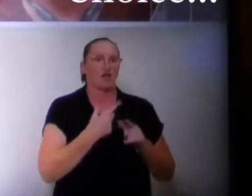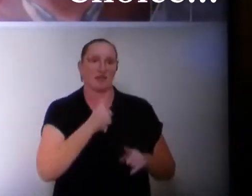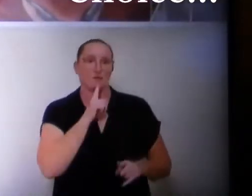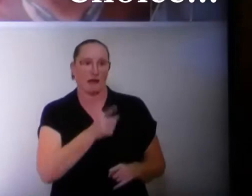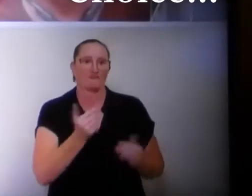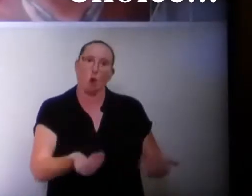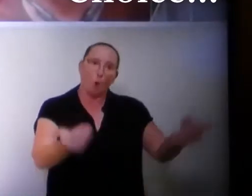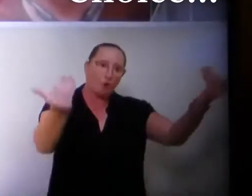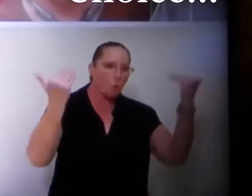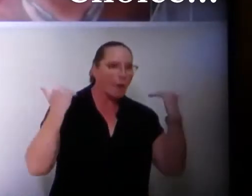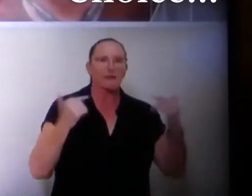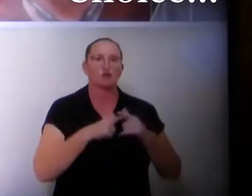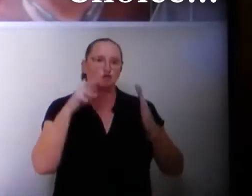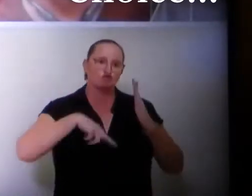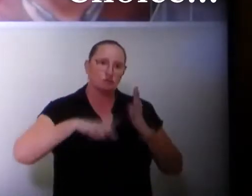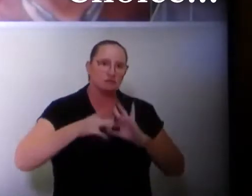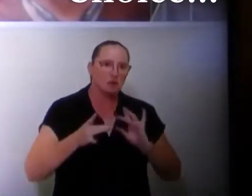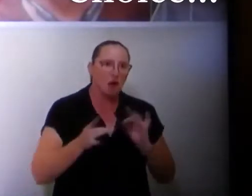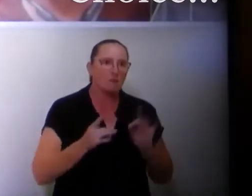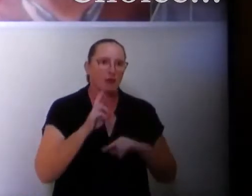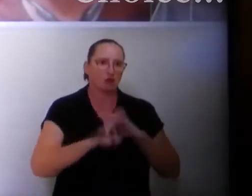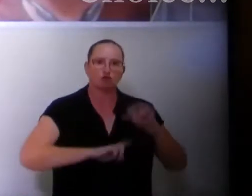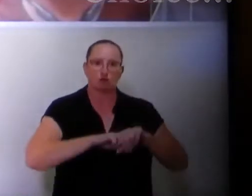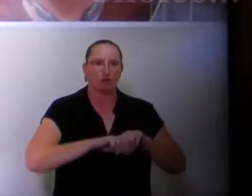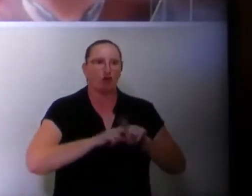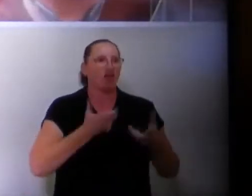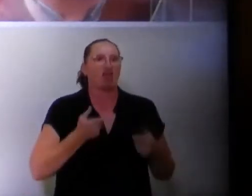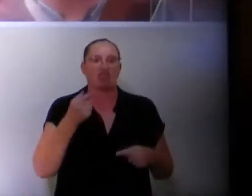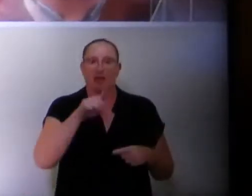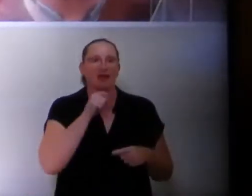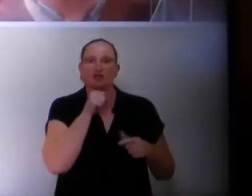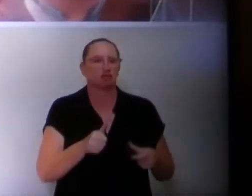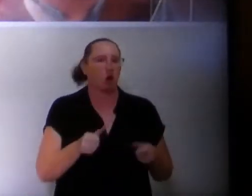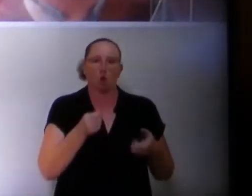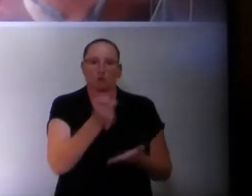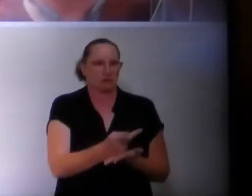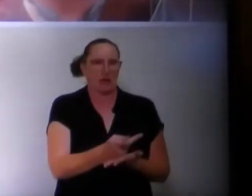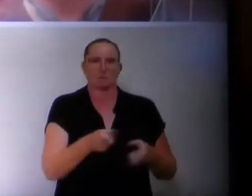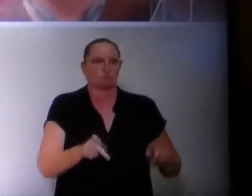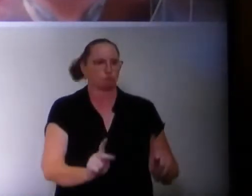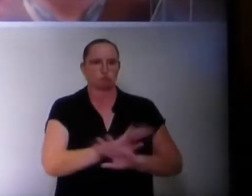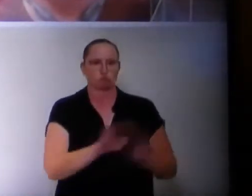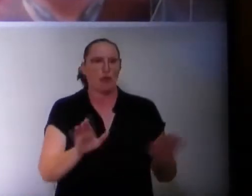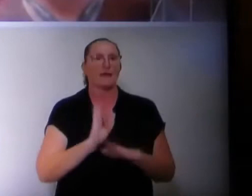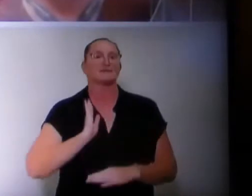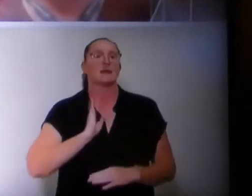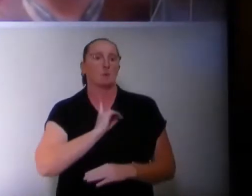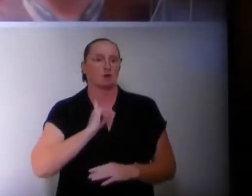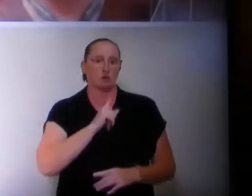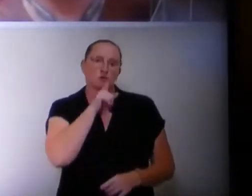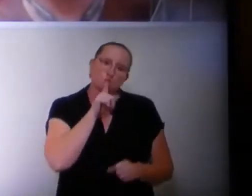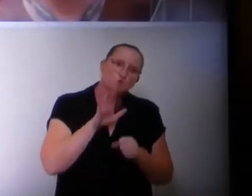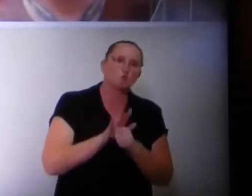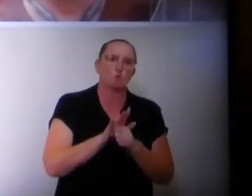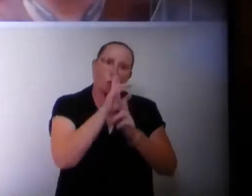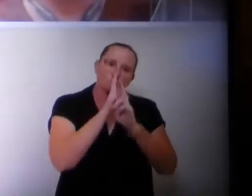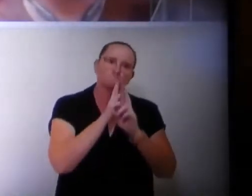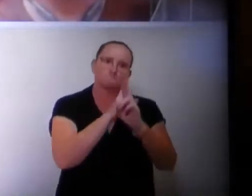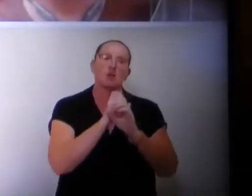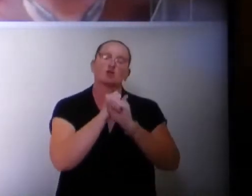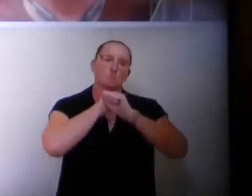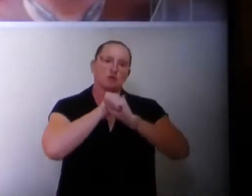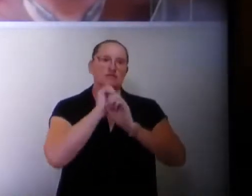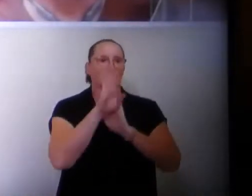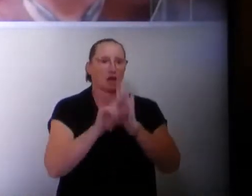absolutely overwhelming to read, and the universal theme is that they do not consent. As the Board of Trustees, you swore under oath to support, protect, and defend the